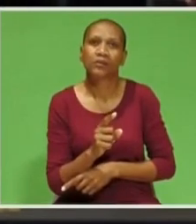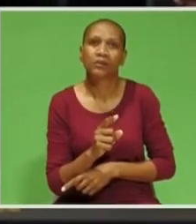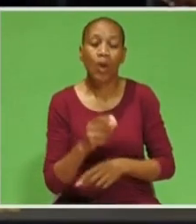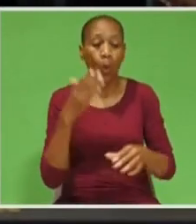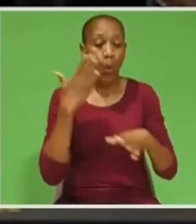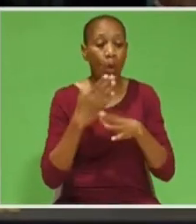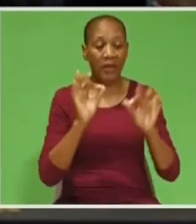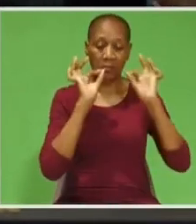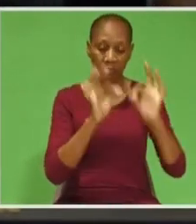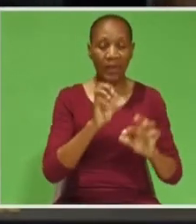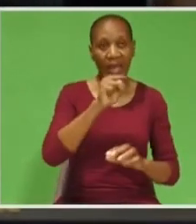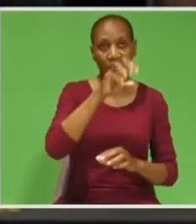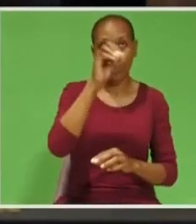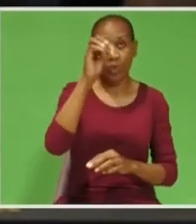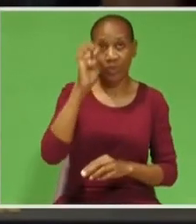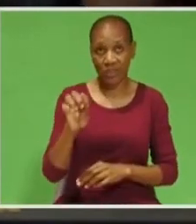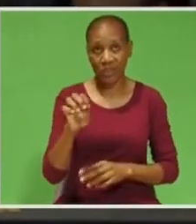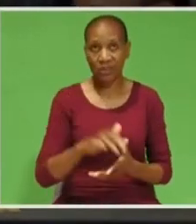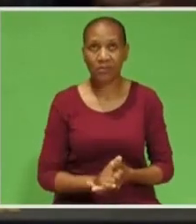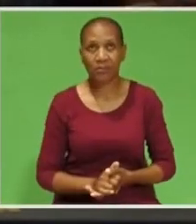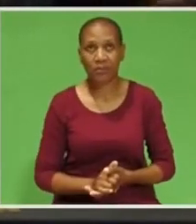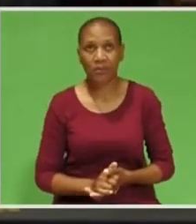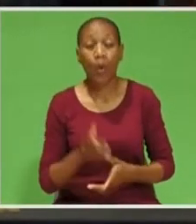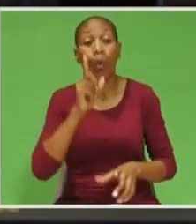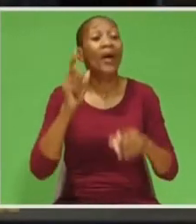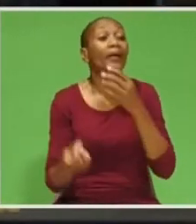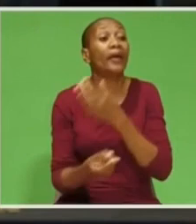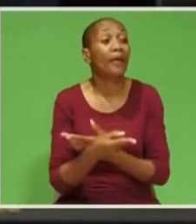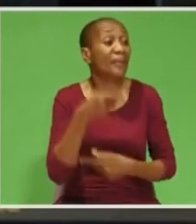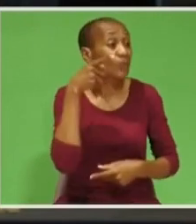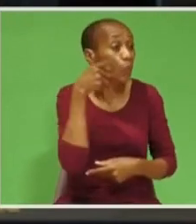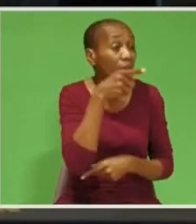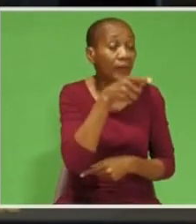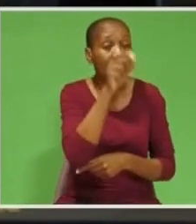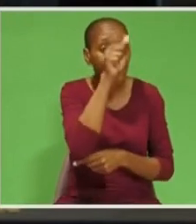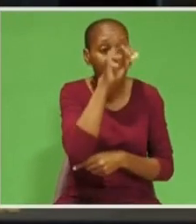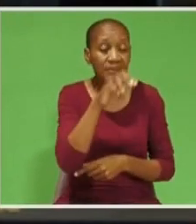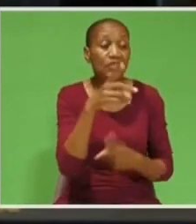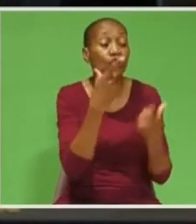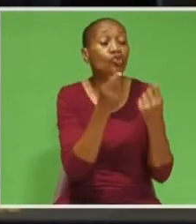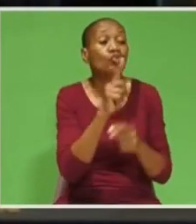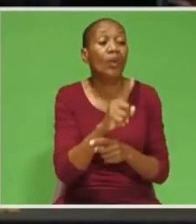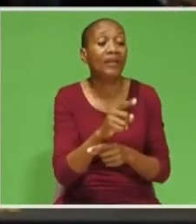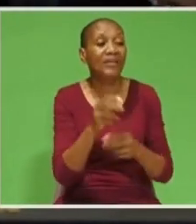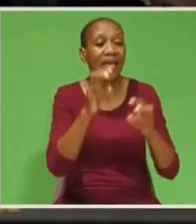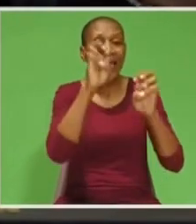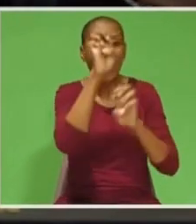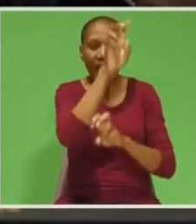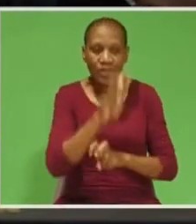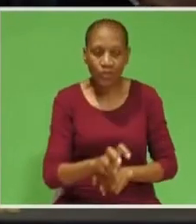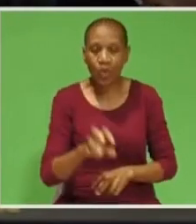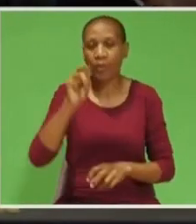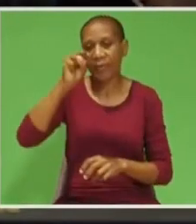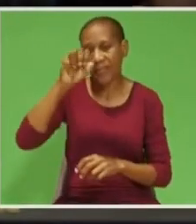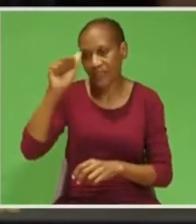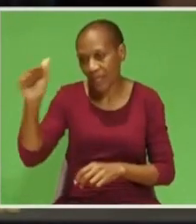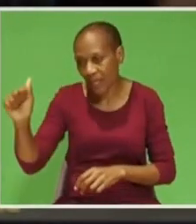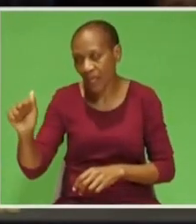functioning SOEs. Guess what you did, the ANC, with ESCOM, SAA,